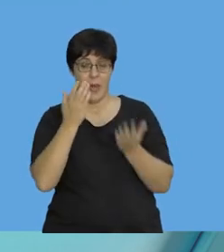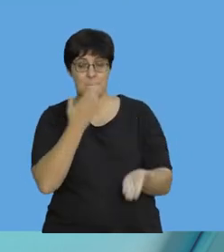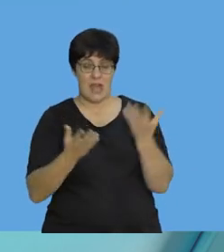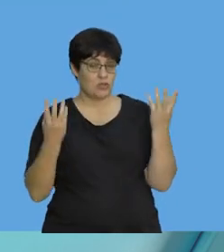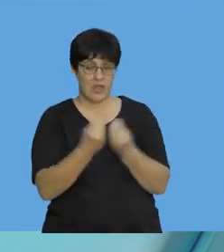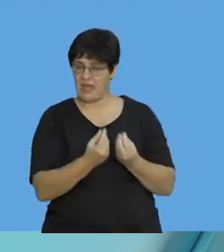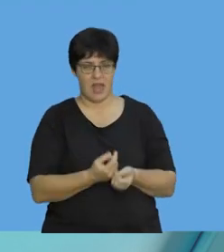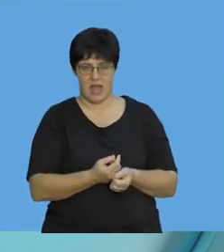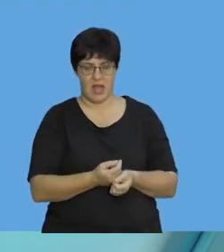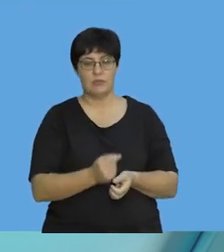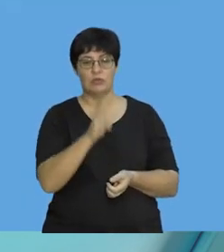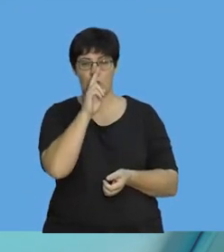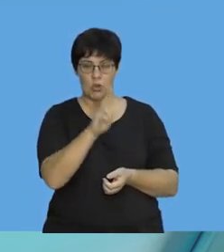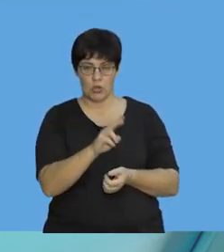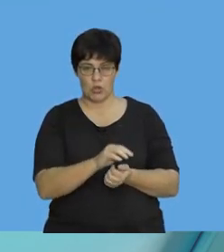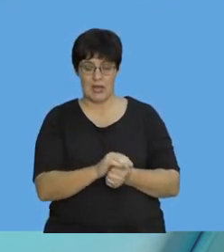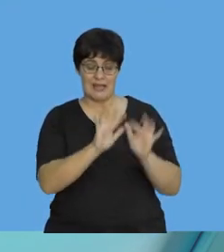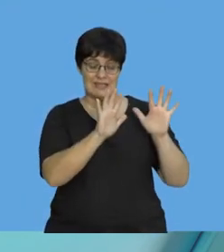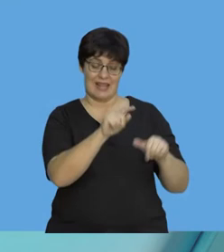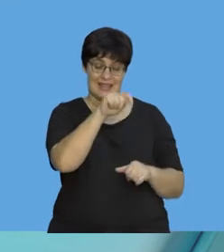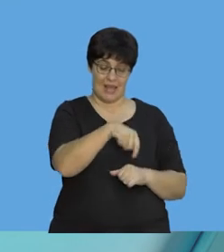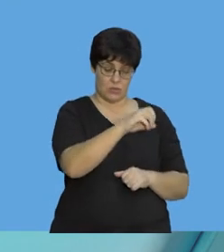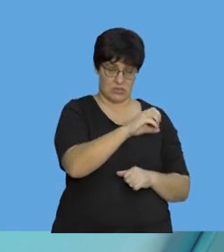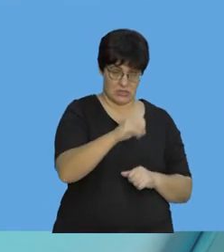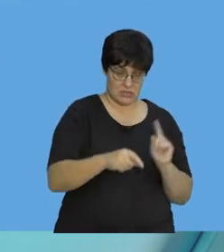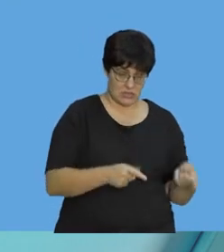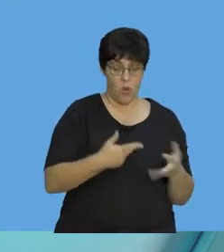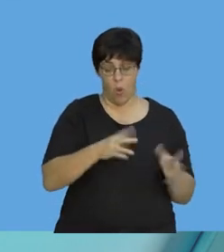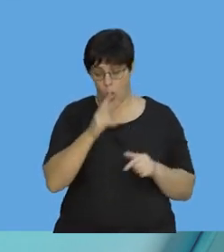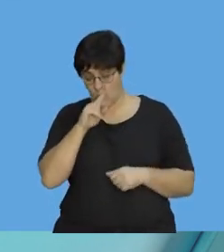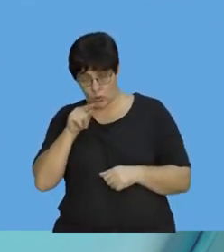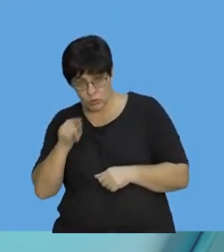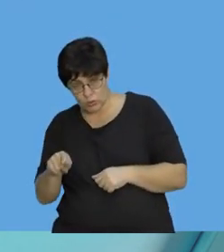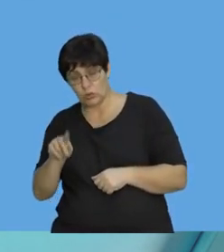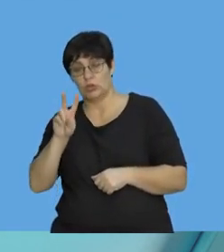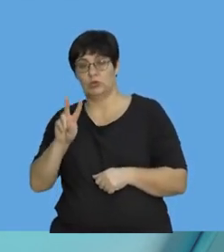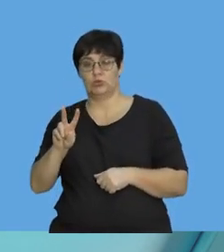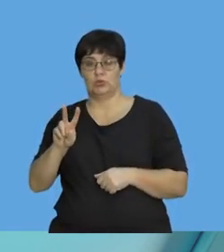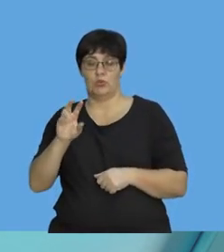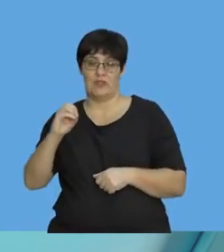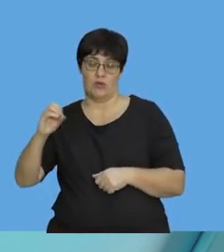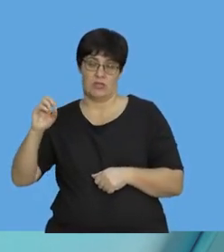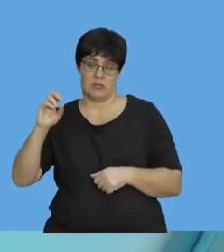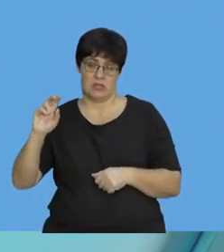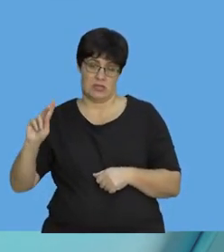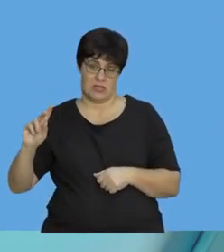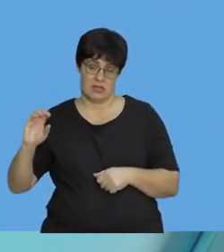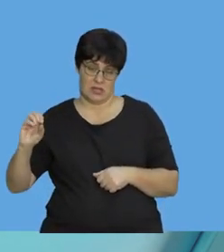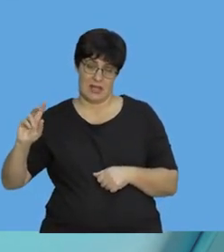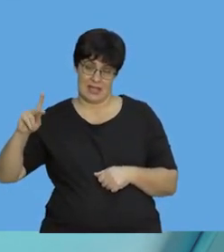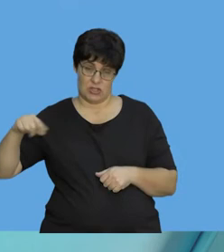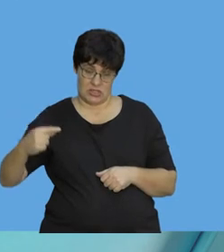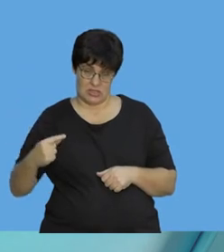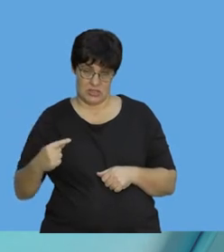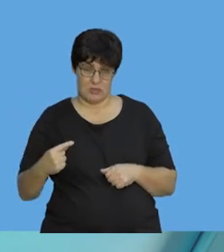mass. I either have to look at the 10,000 kilogram car or I have to look at the 2,000 kilogram car